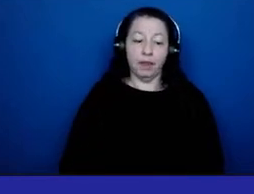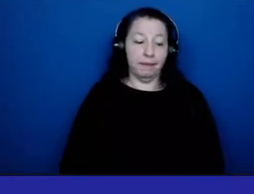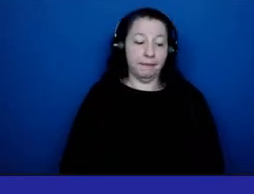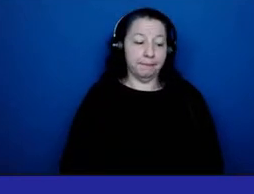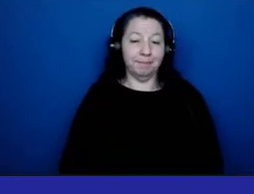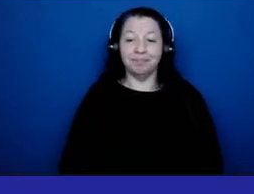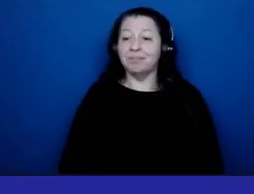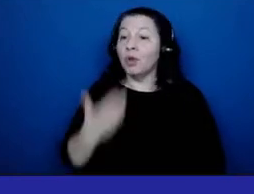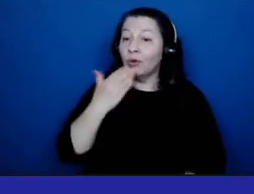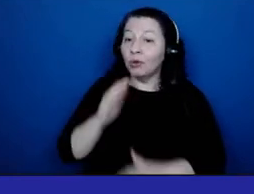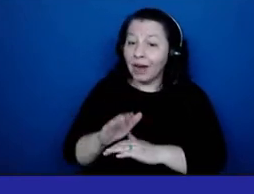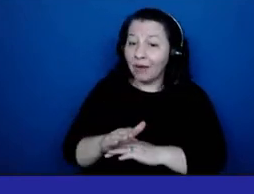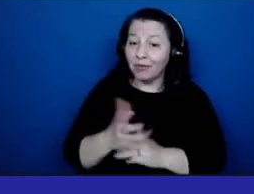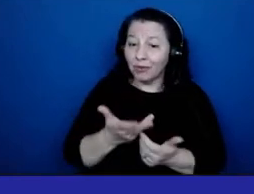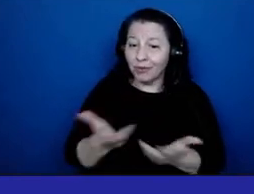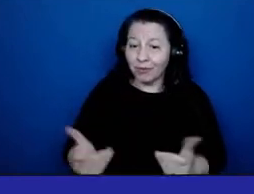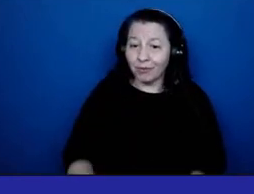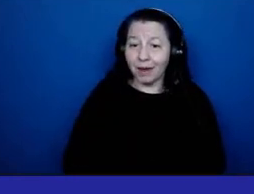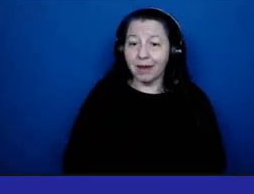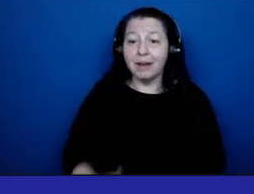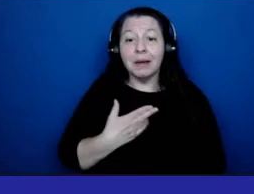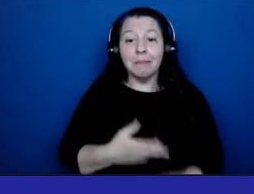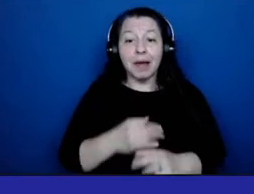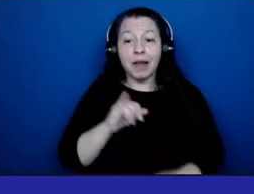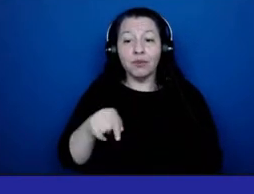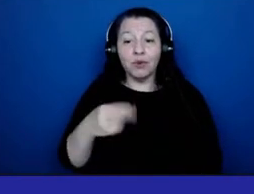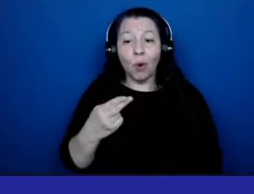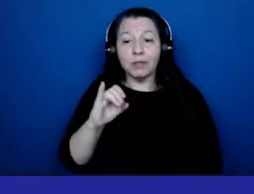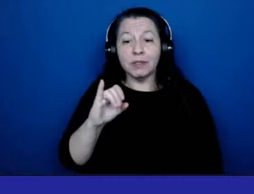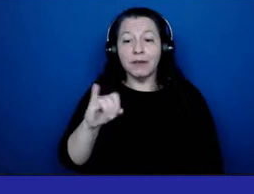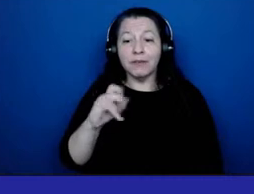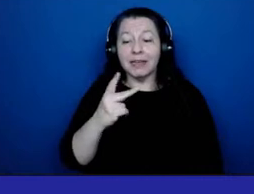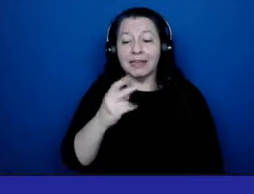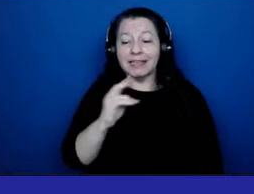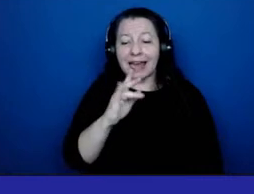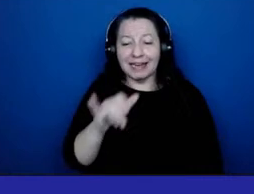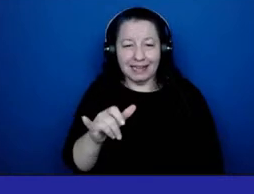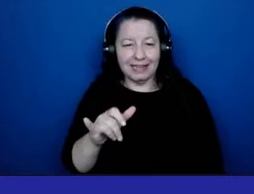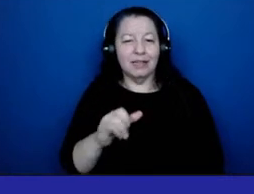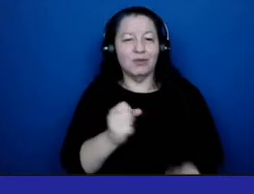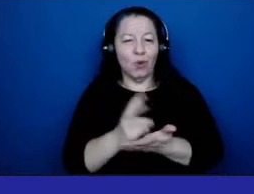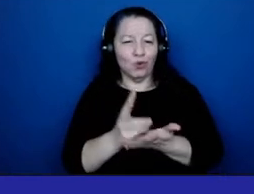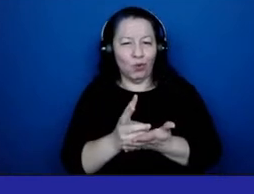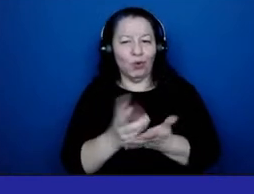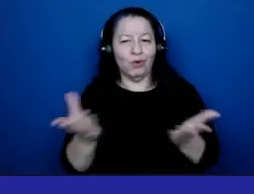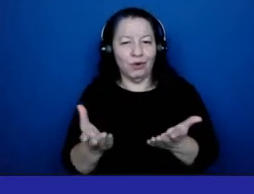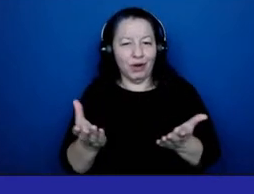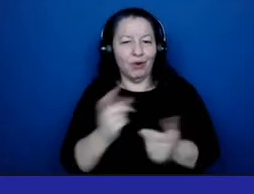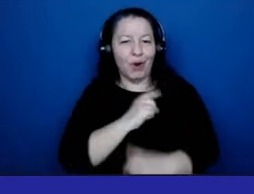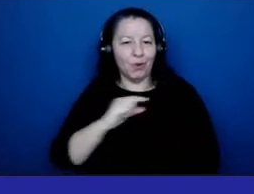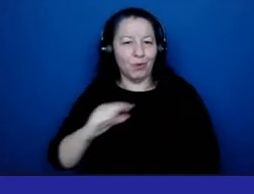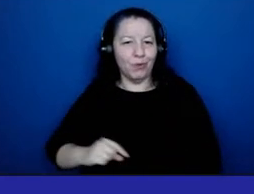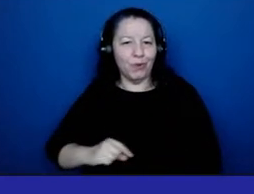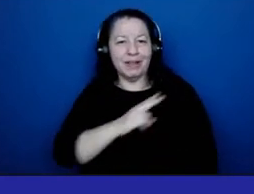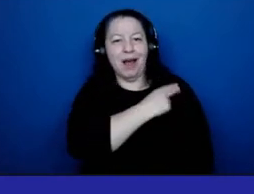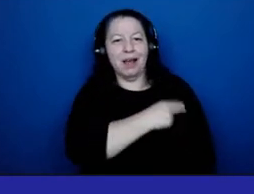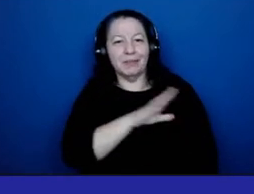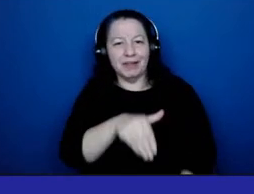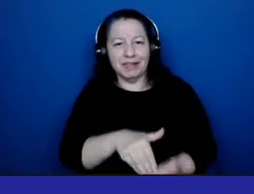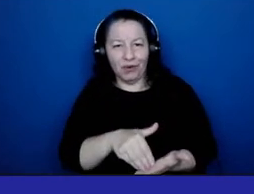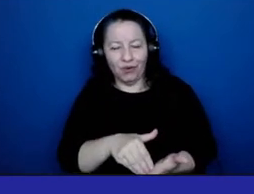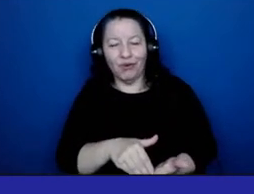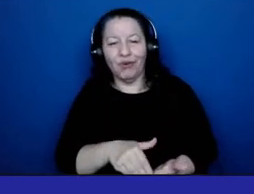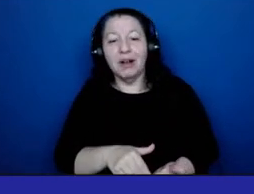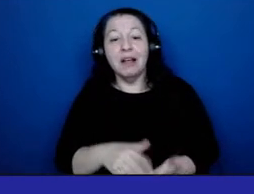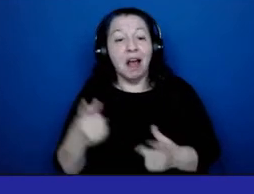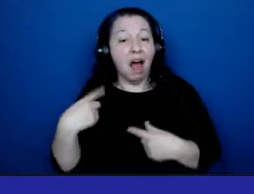Good afternoon, everyone. My name is Joseph Kennedy. I'm a social worker here at Queens Hospital Center, and I